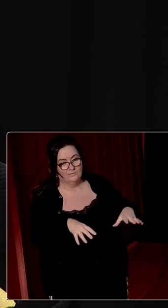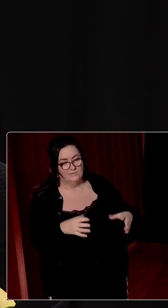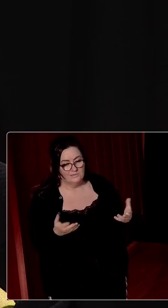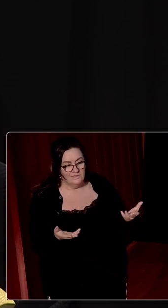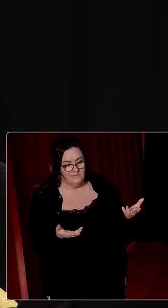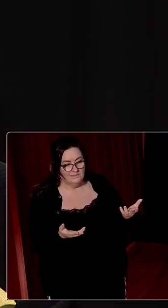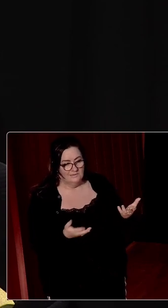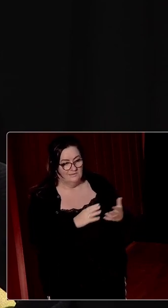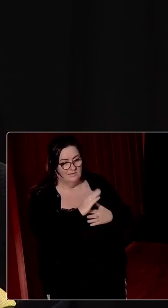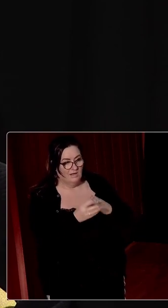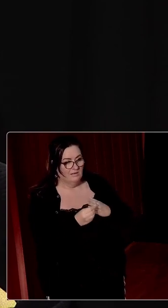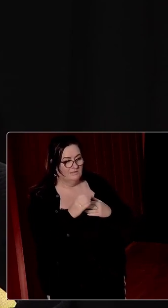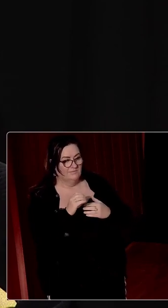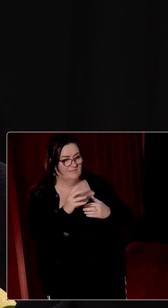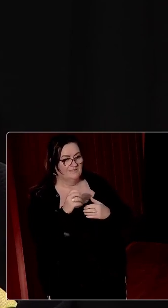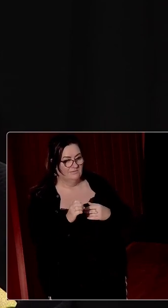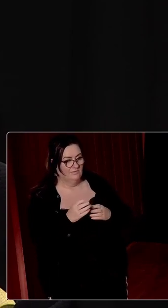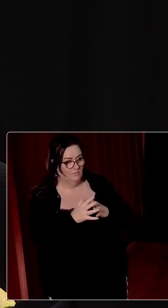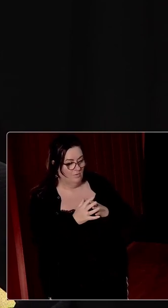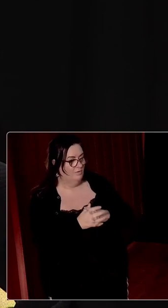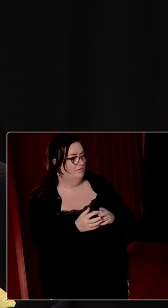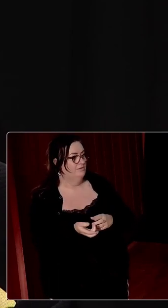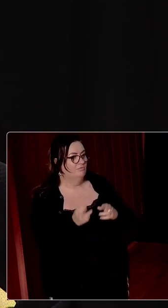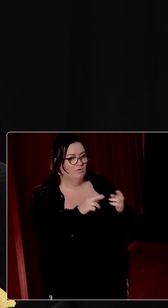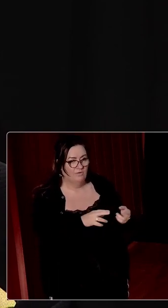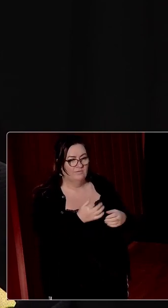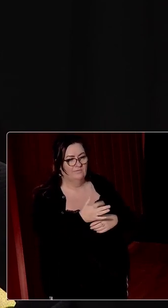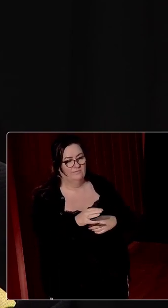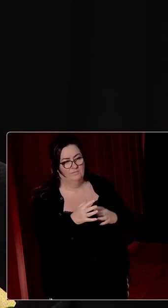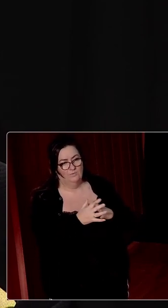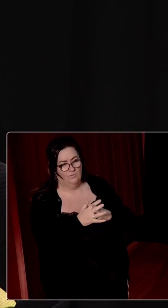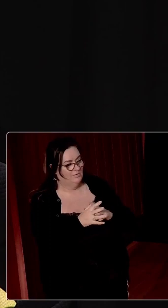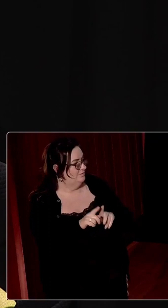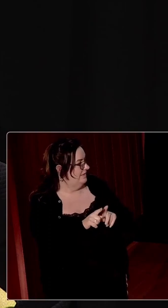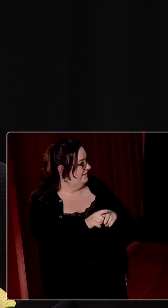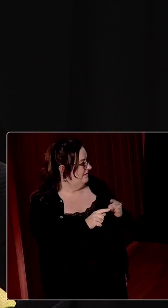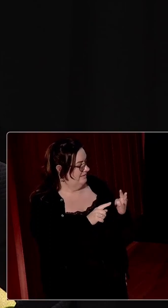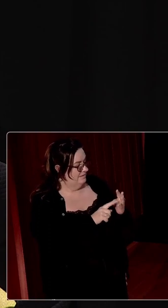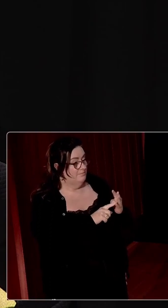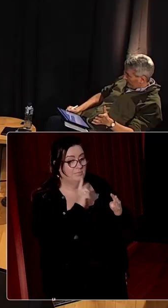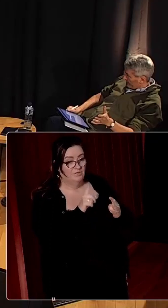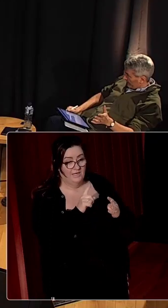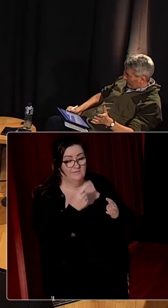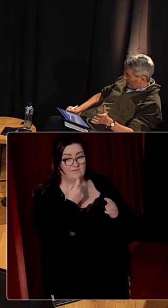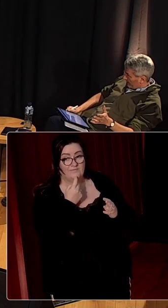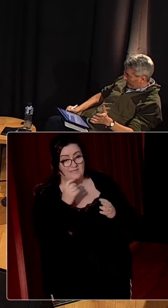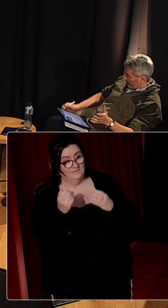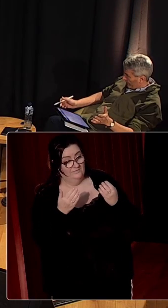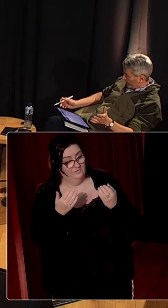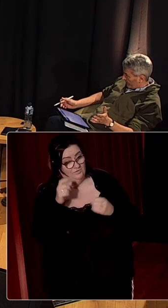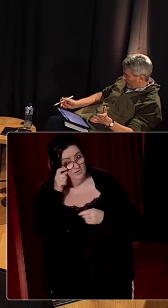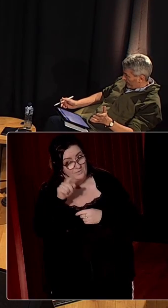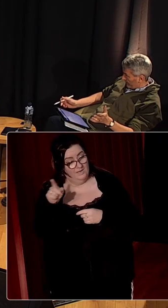cost of the civil war, the recovery from the civil war. Yeah, but in comparison to Finland's civil